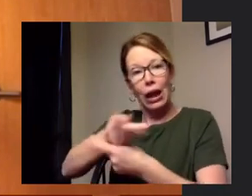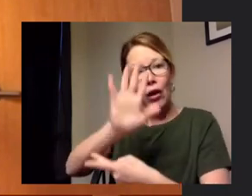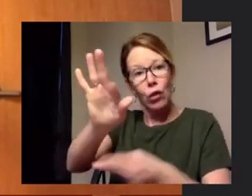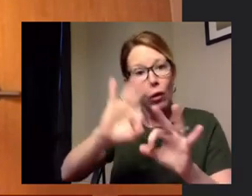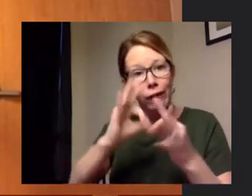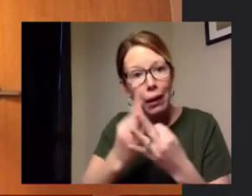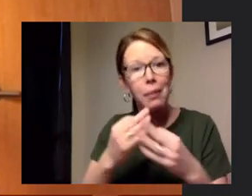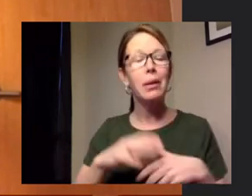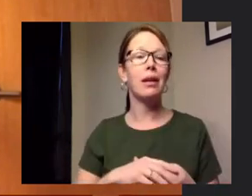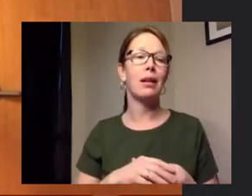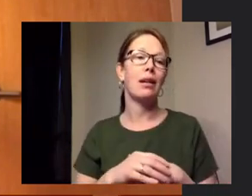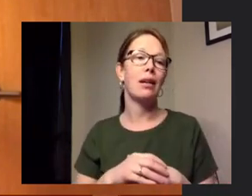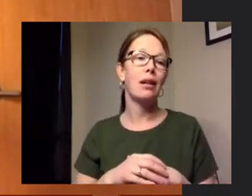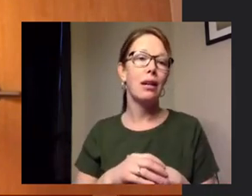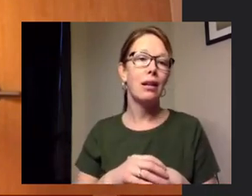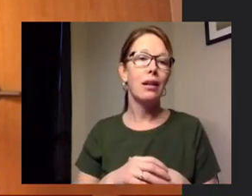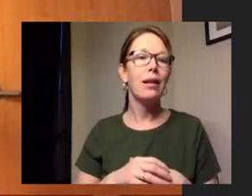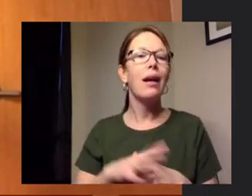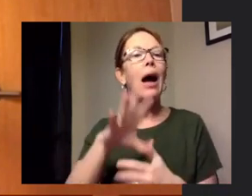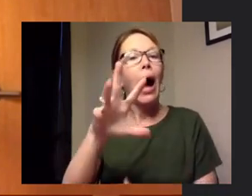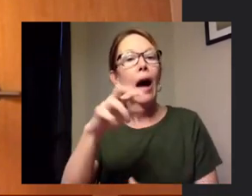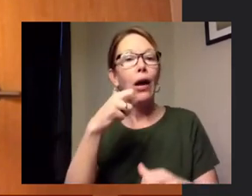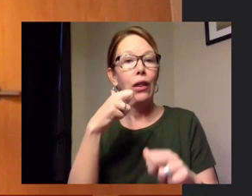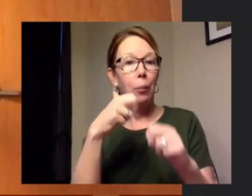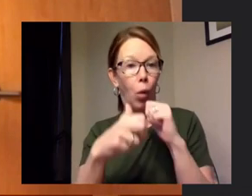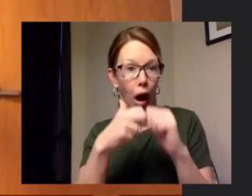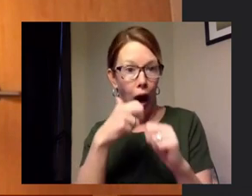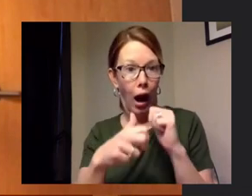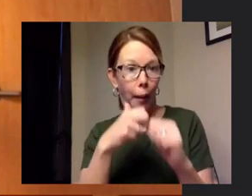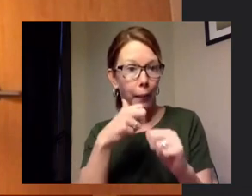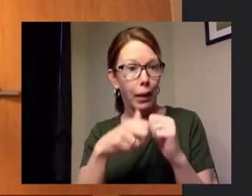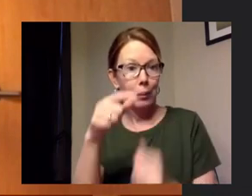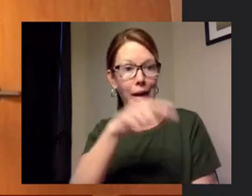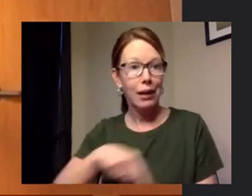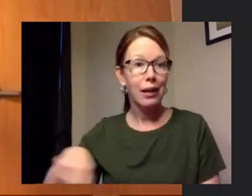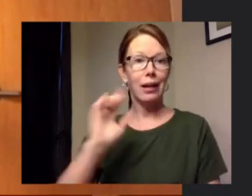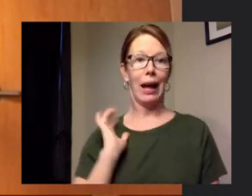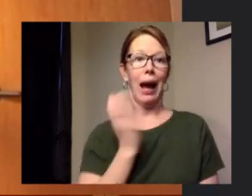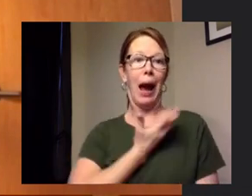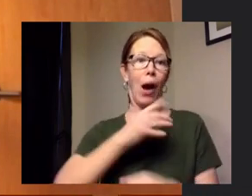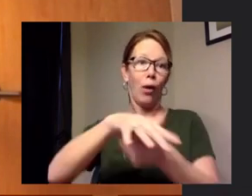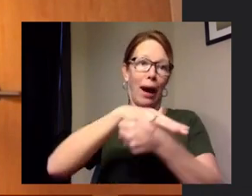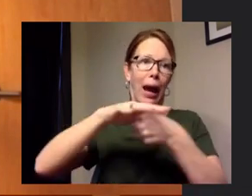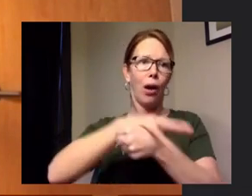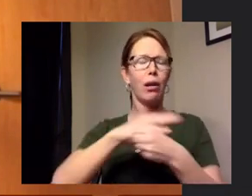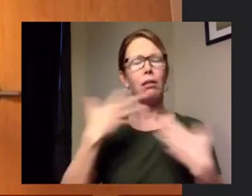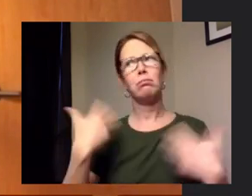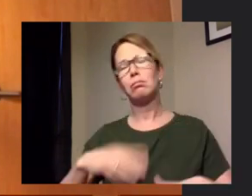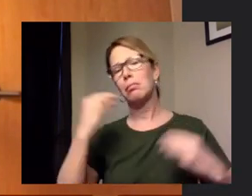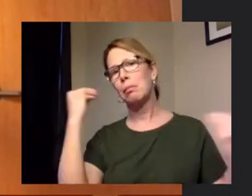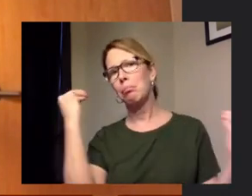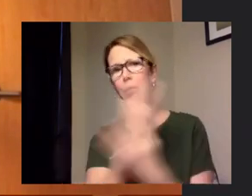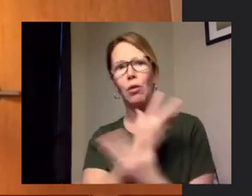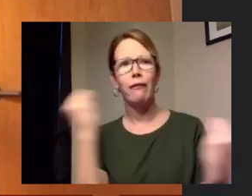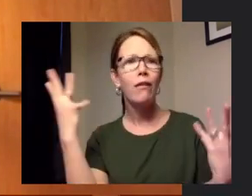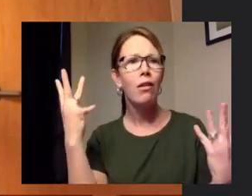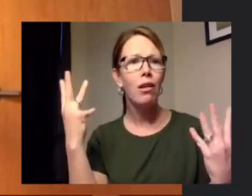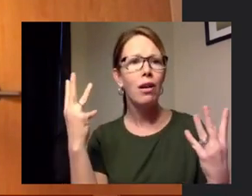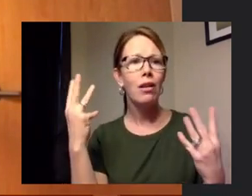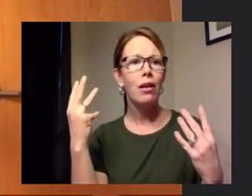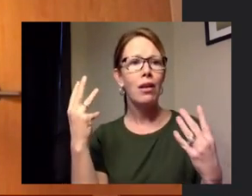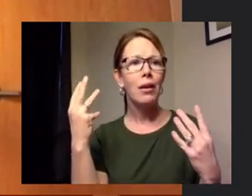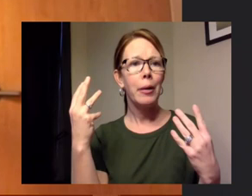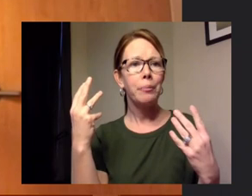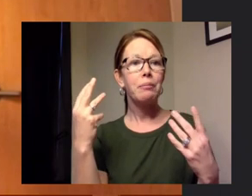others um the problem that we have being such a beautiful uh destination is you know we've had we had a